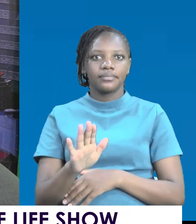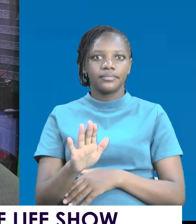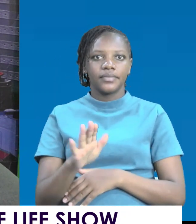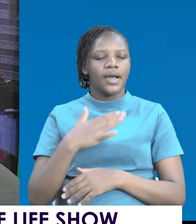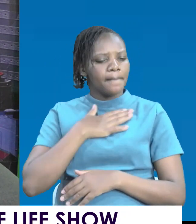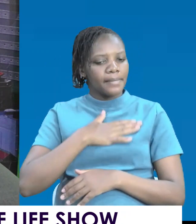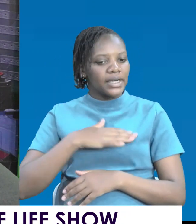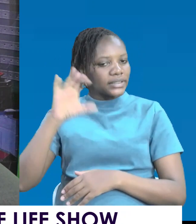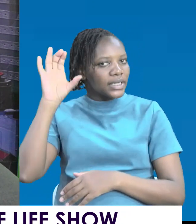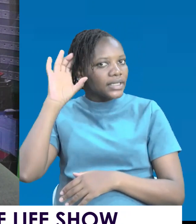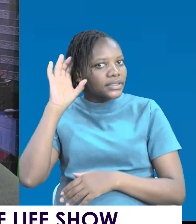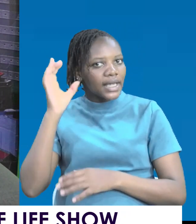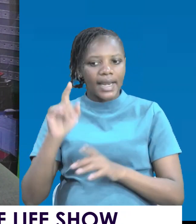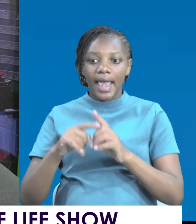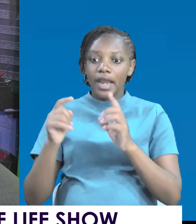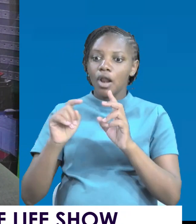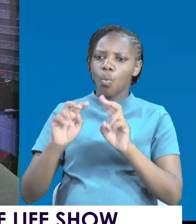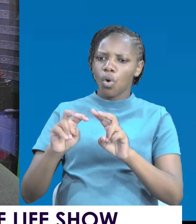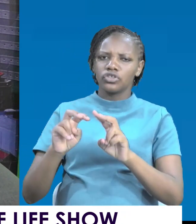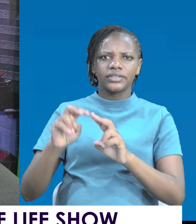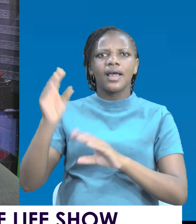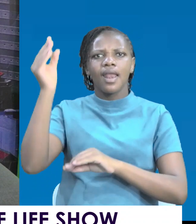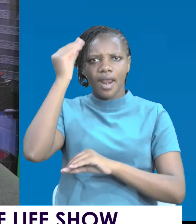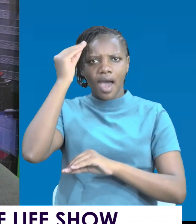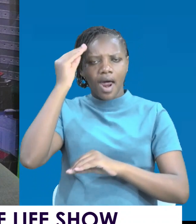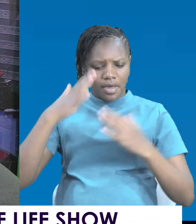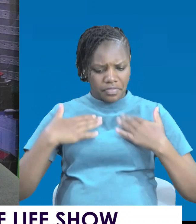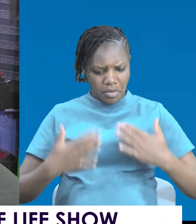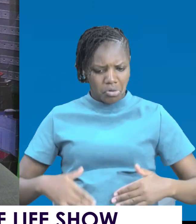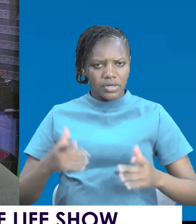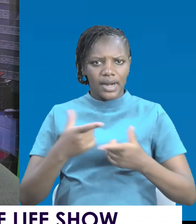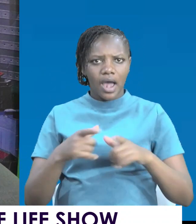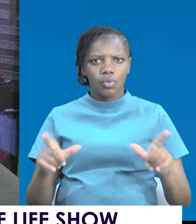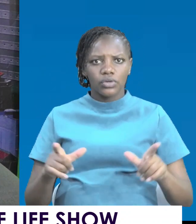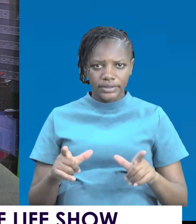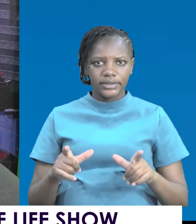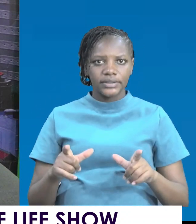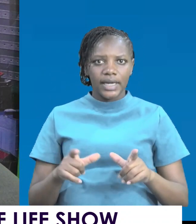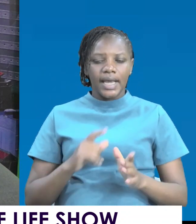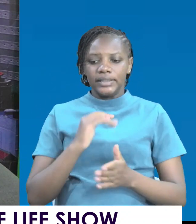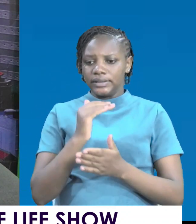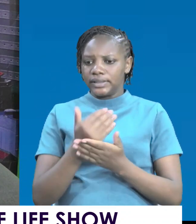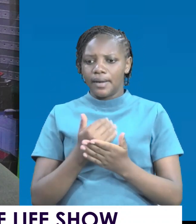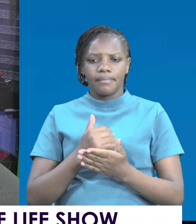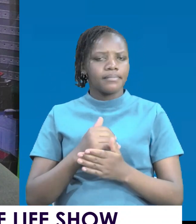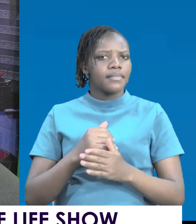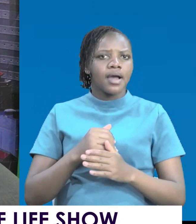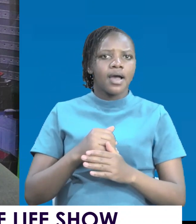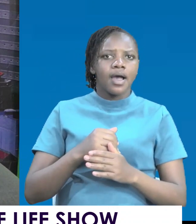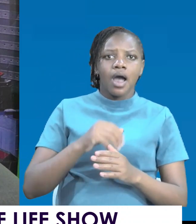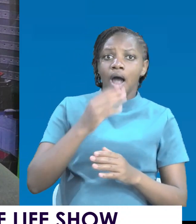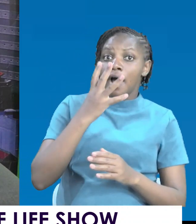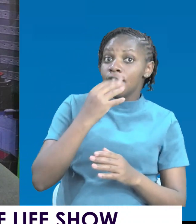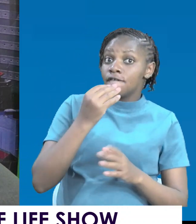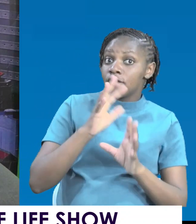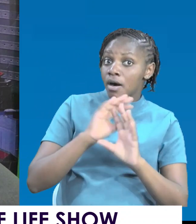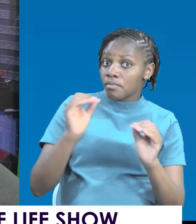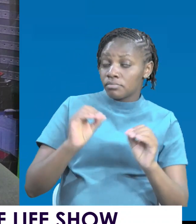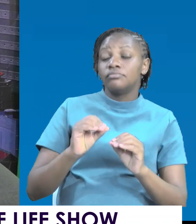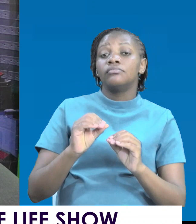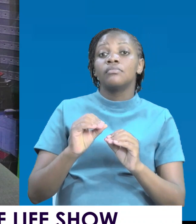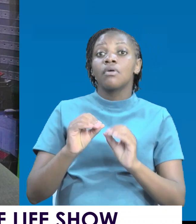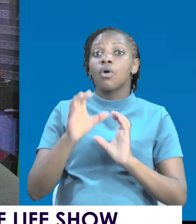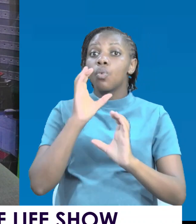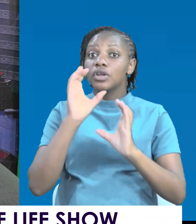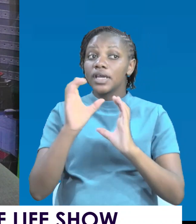Listen to the body language of your people. Listen to the non-verbal communication. I wish I could